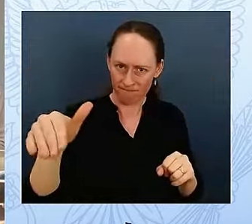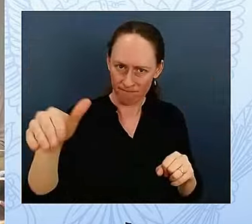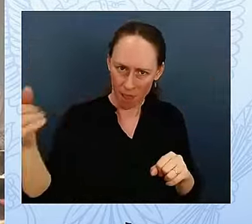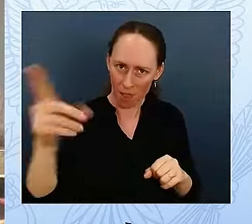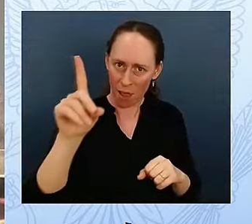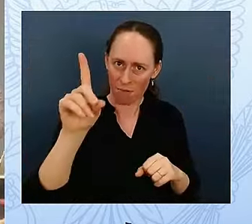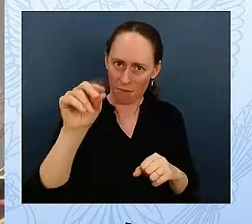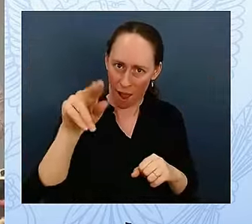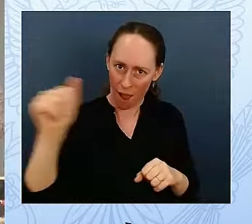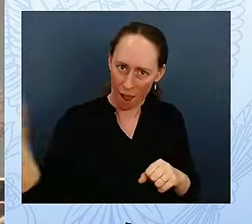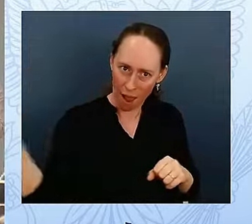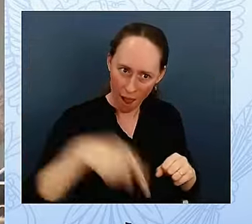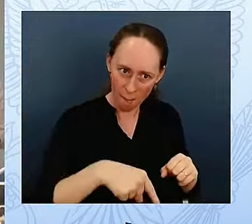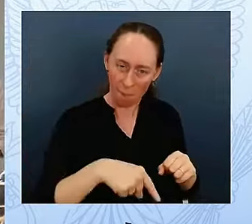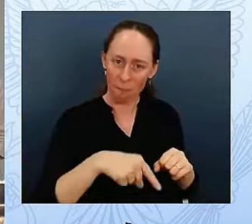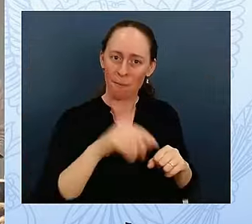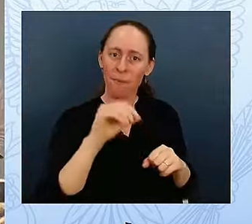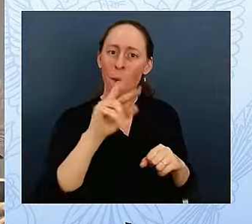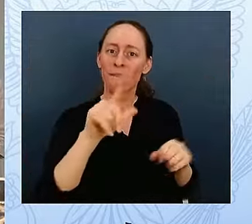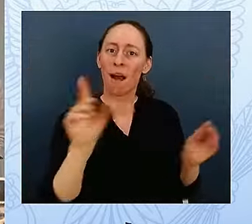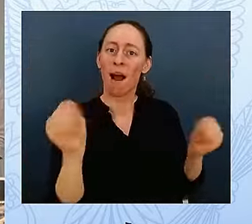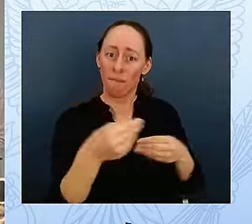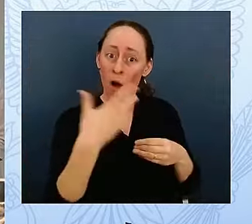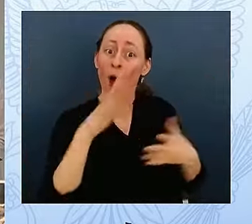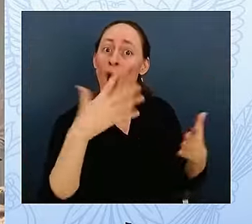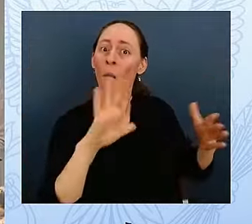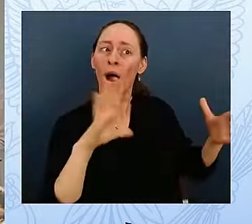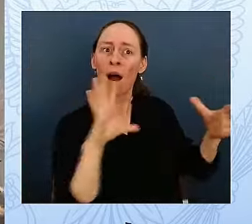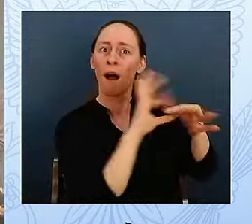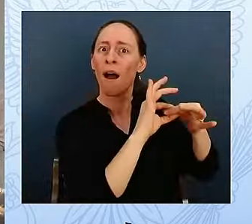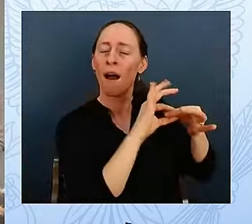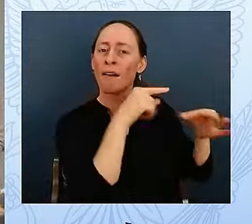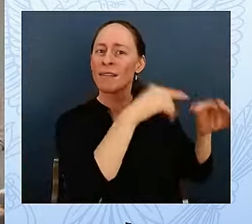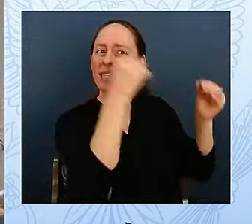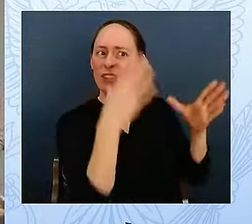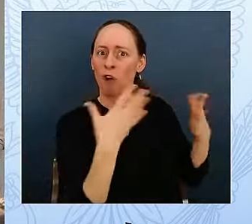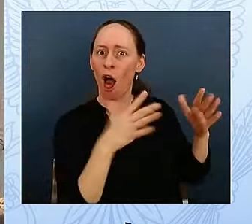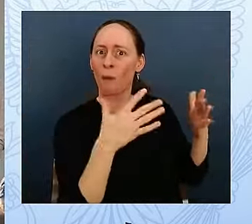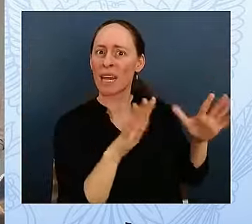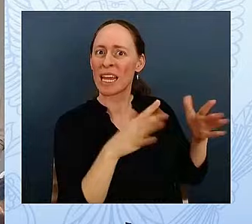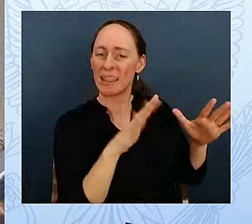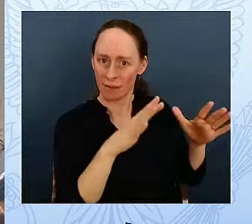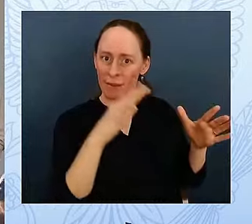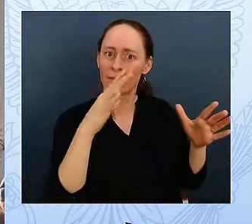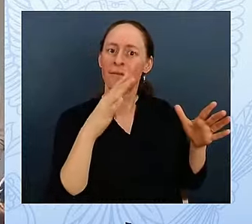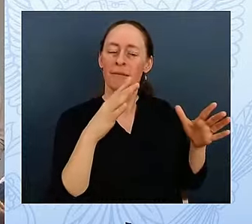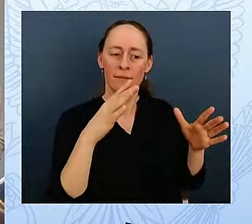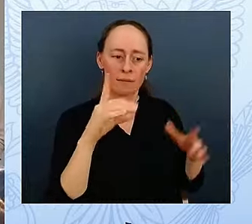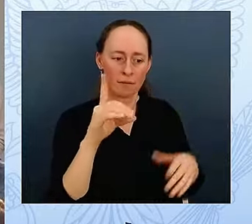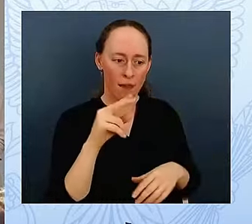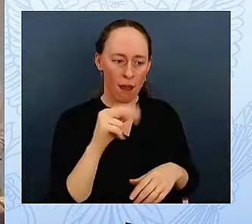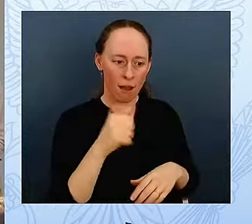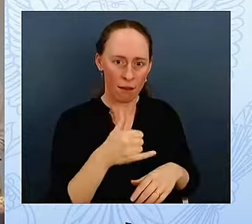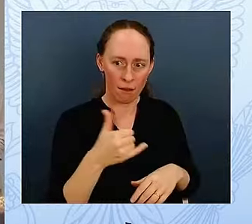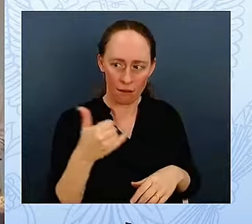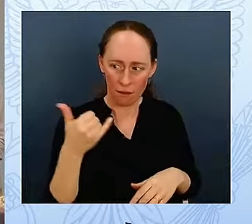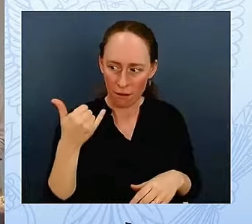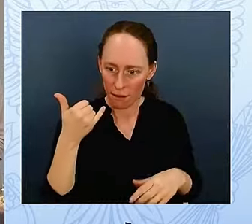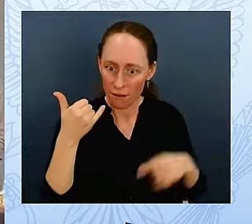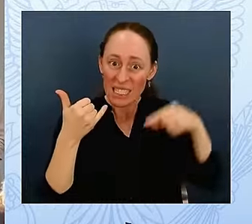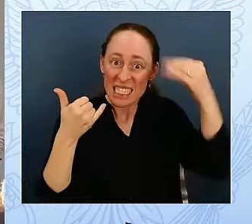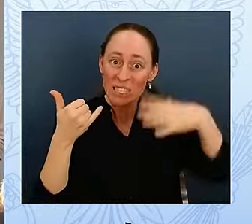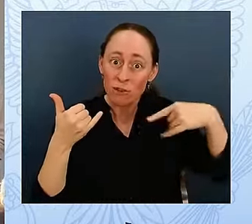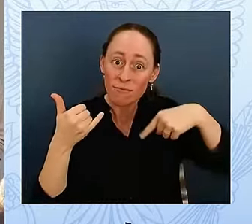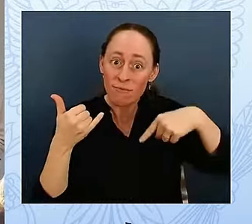Morello on the phone, and Donna doesn't know what to say. Tell her who you are, and Donna